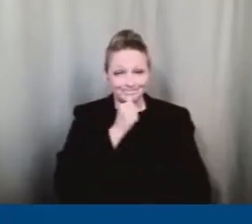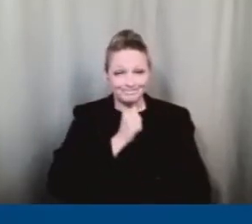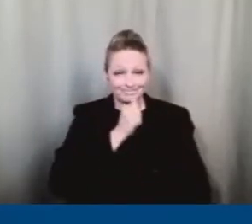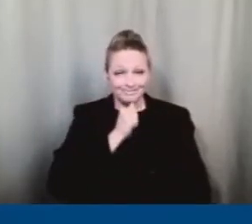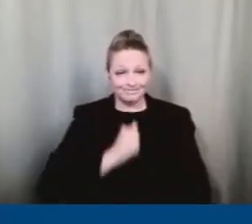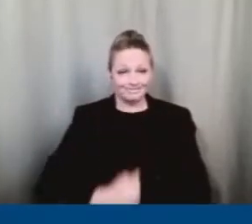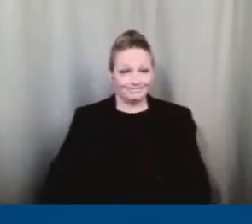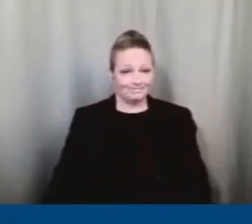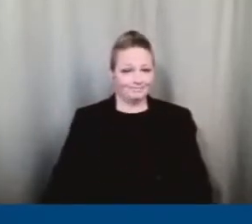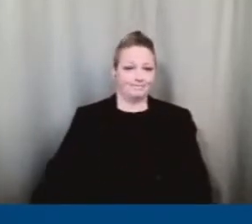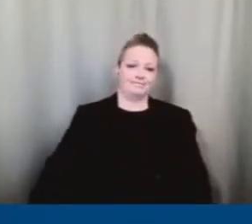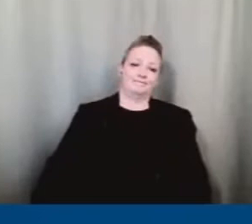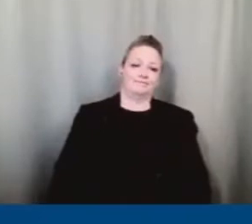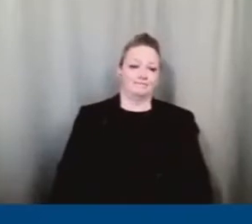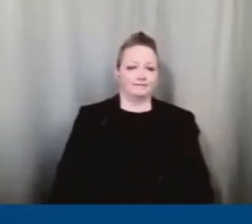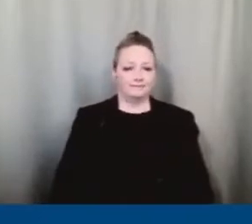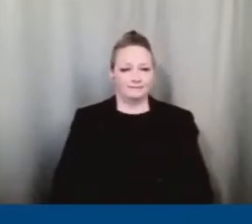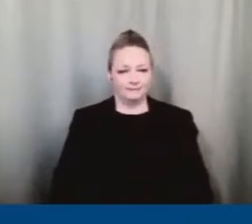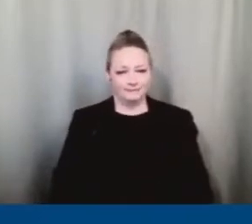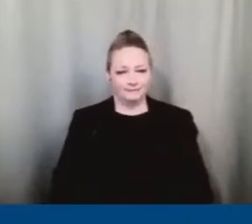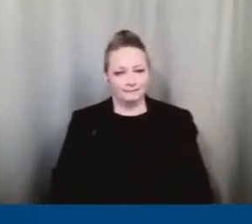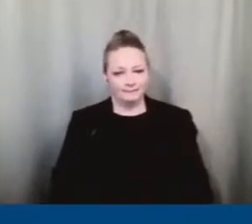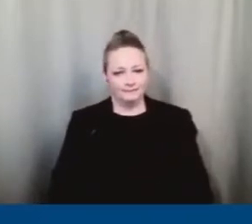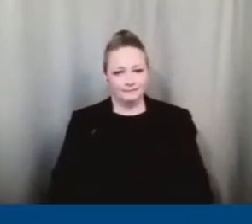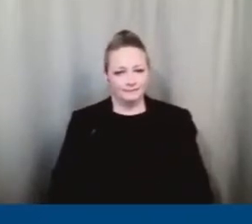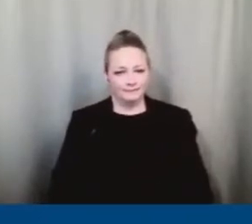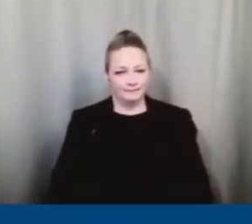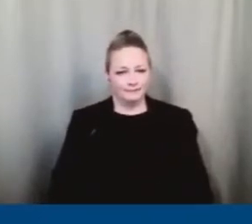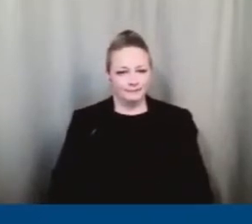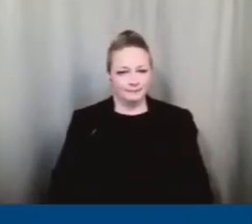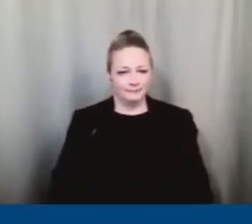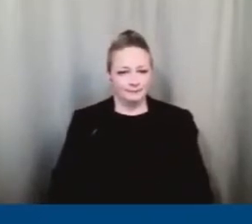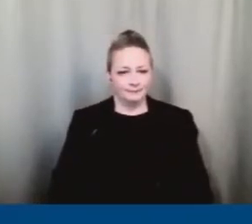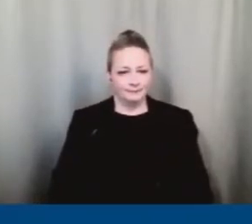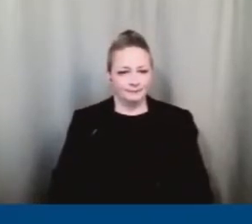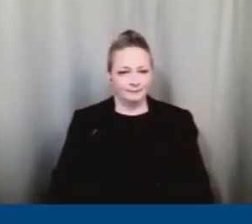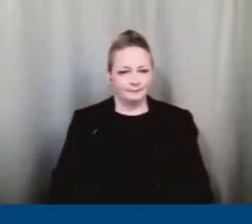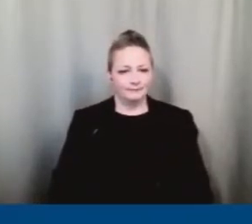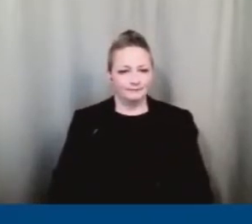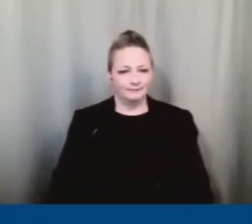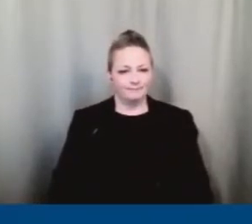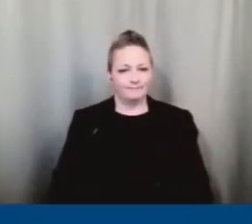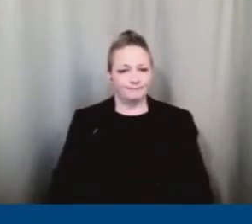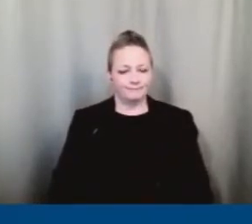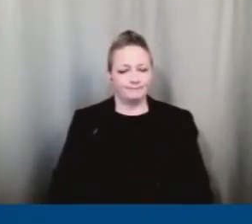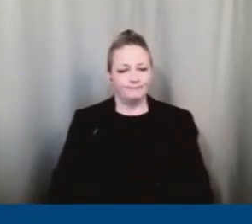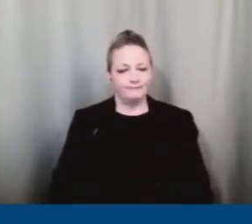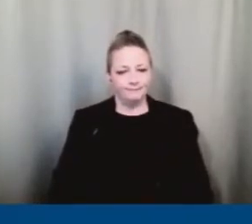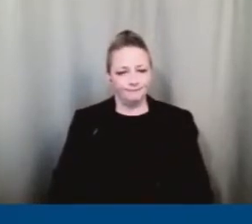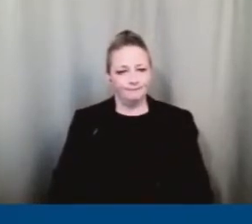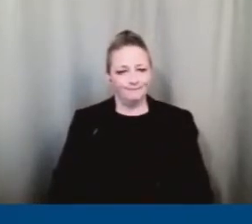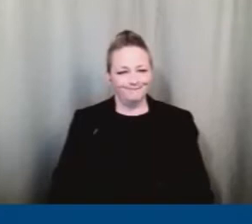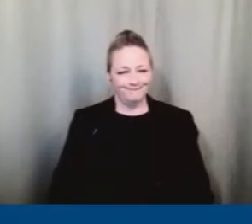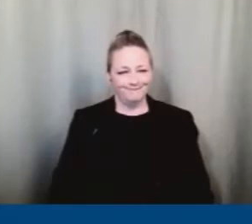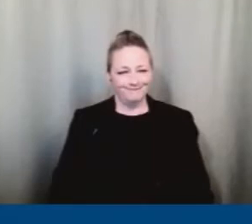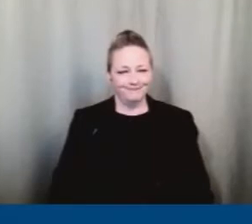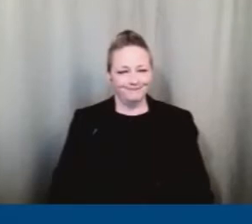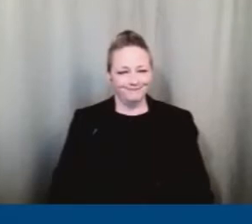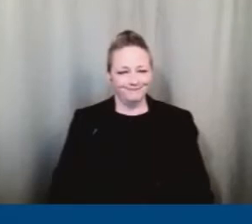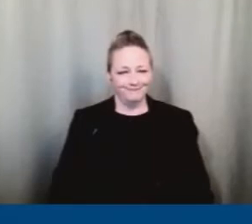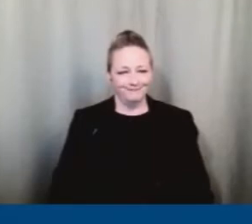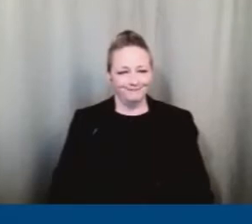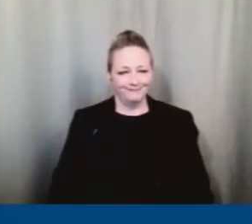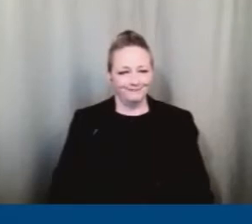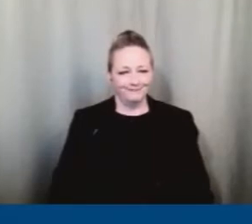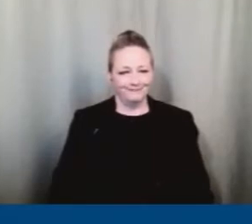Let's think of the millions more who are struggling, who are vulnerable in prisons and migrant detention camps and on the